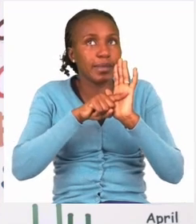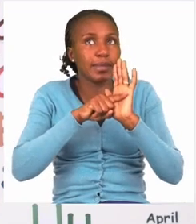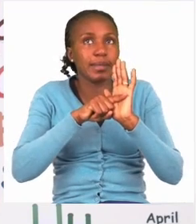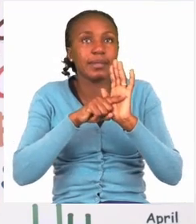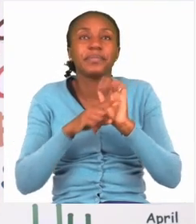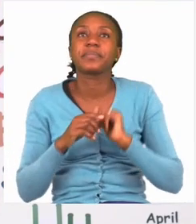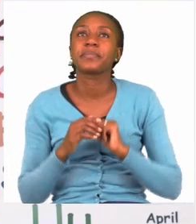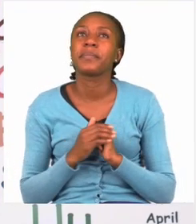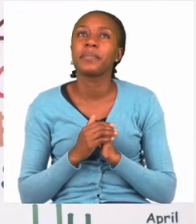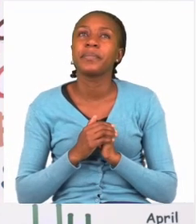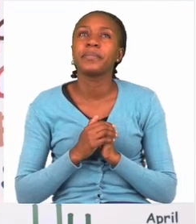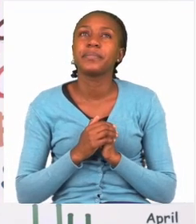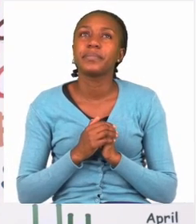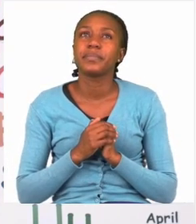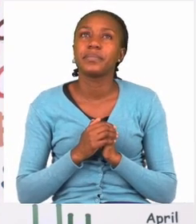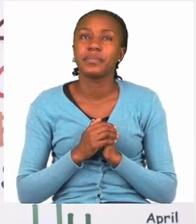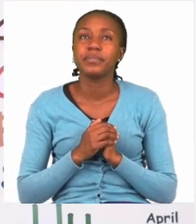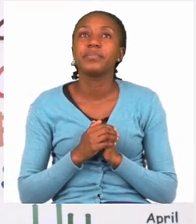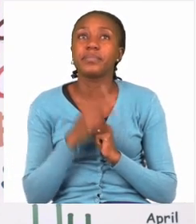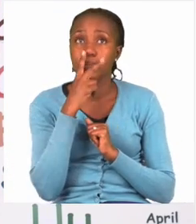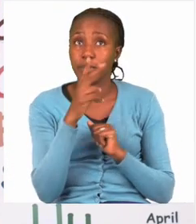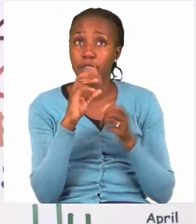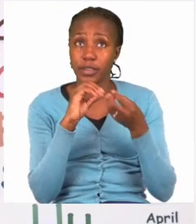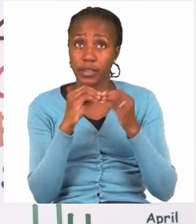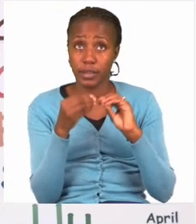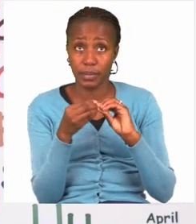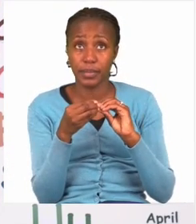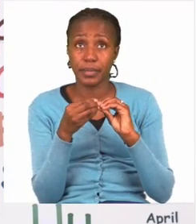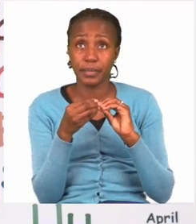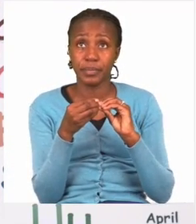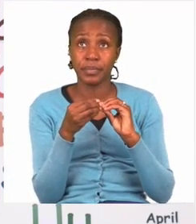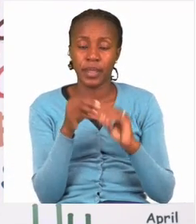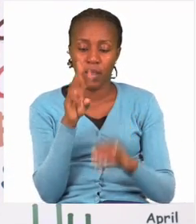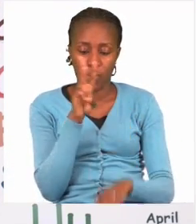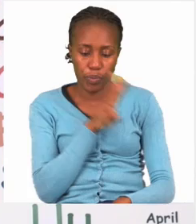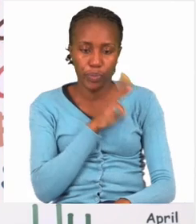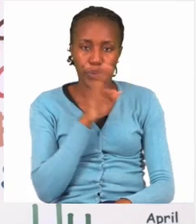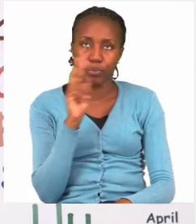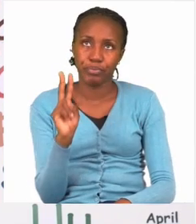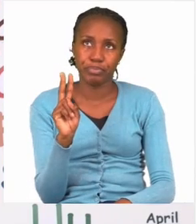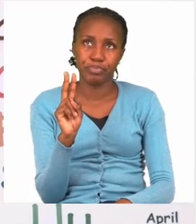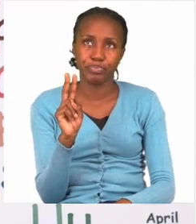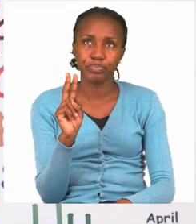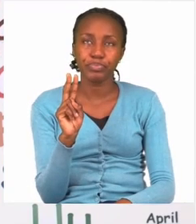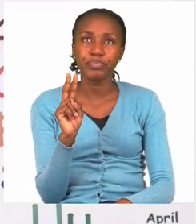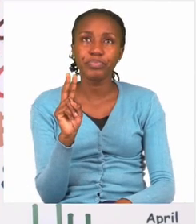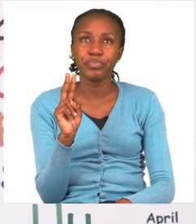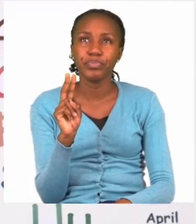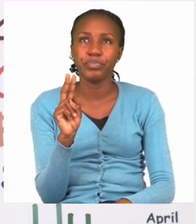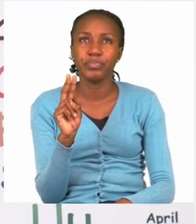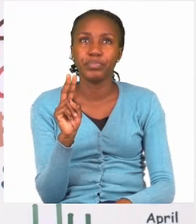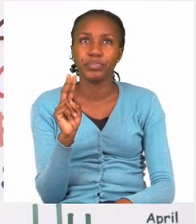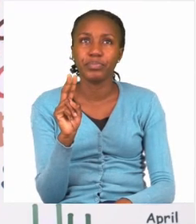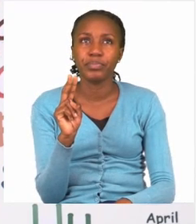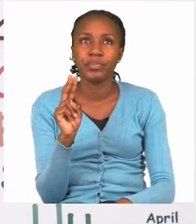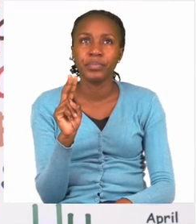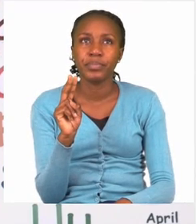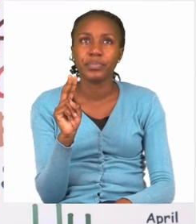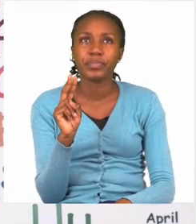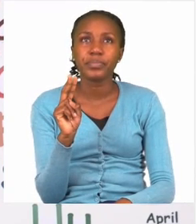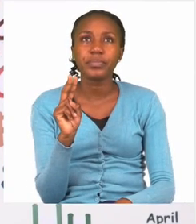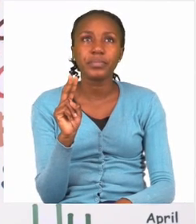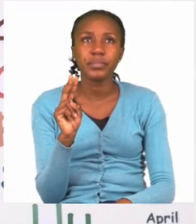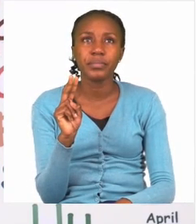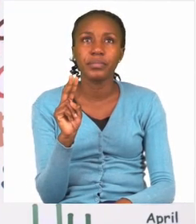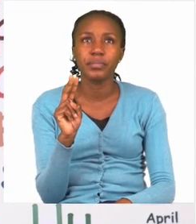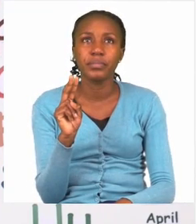Now we have to take the number. Remember this is the number in the popsicle. Only difference